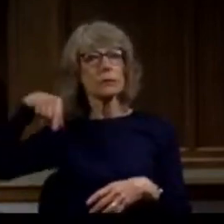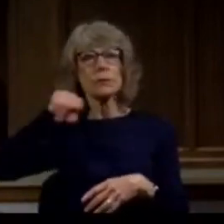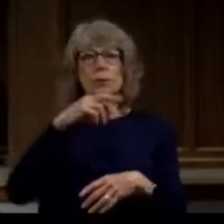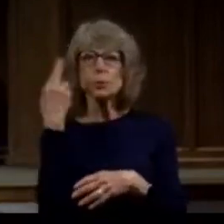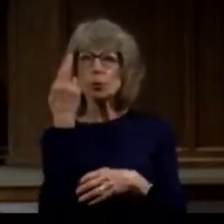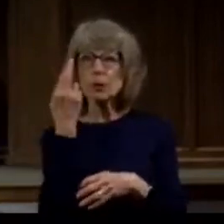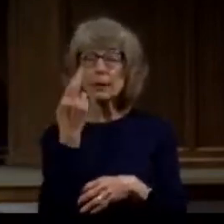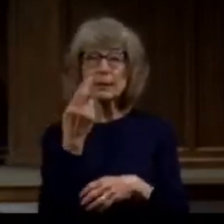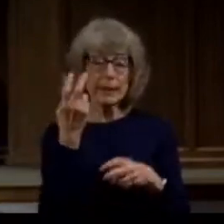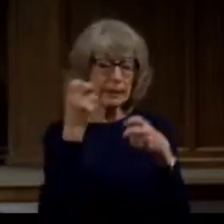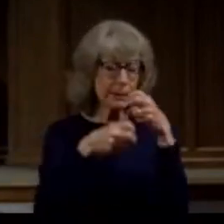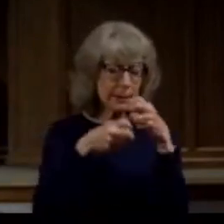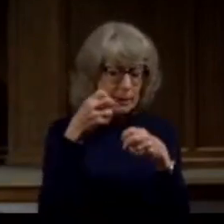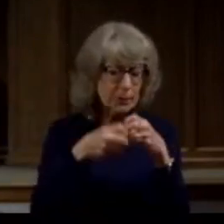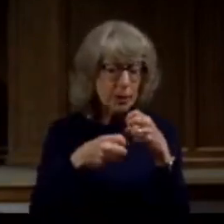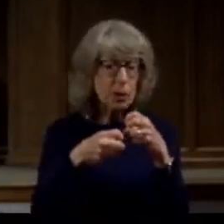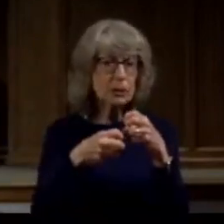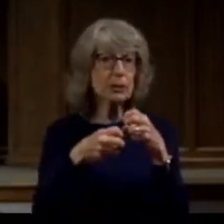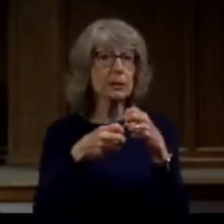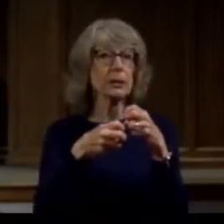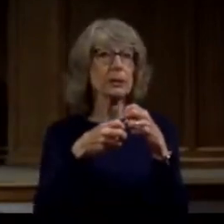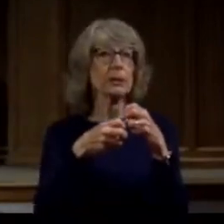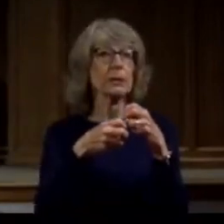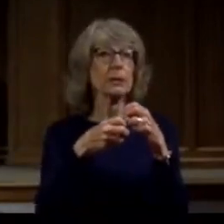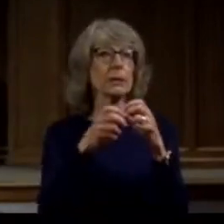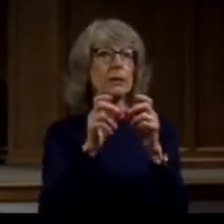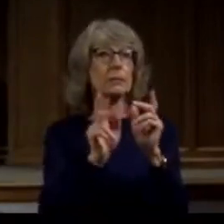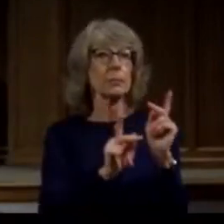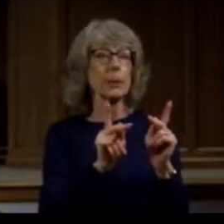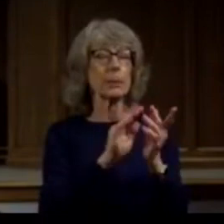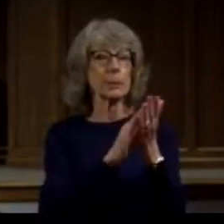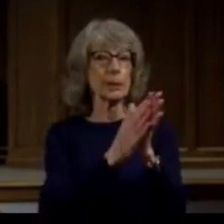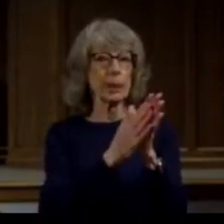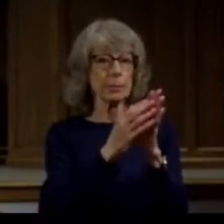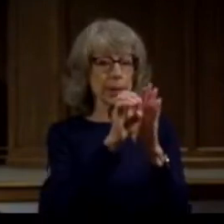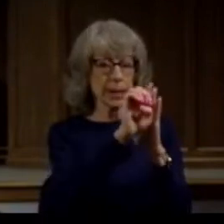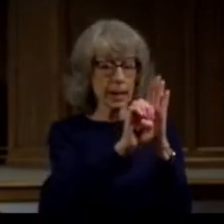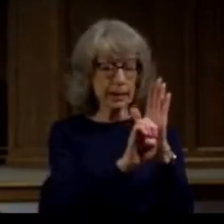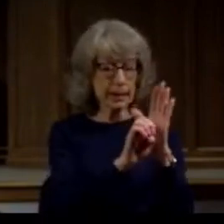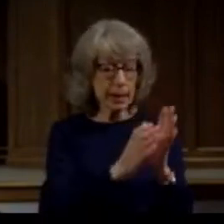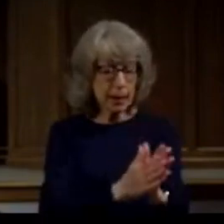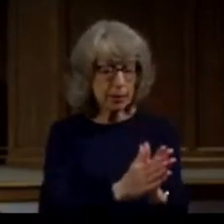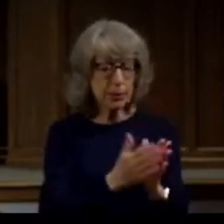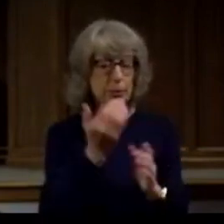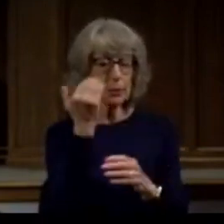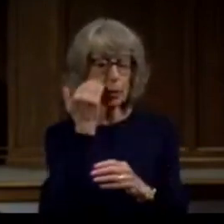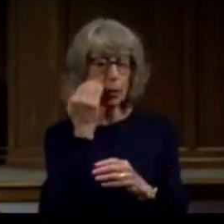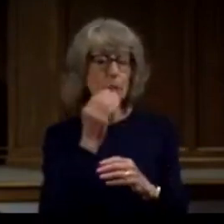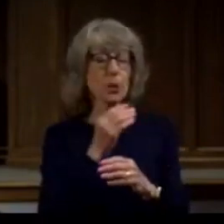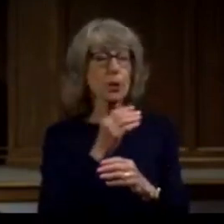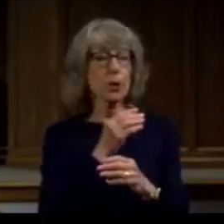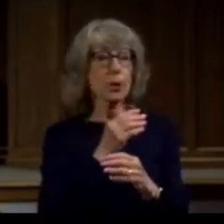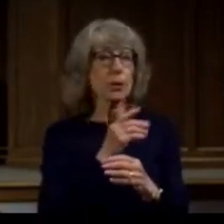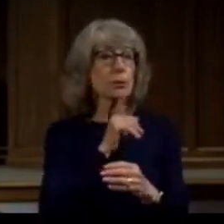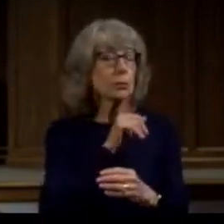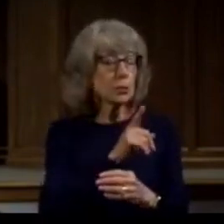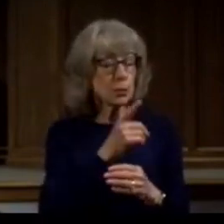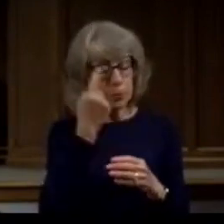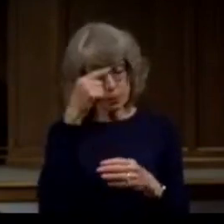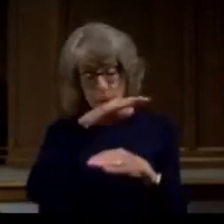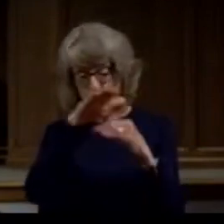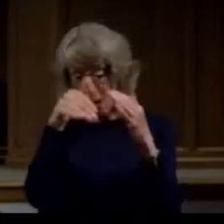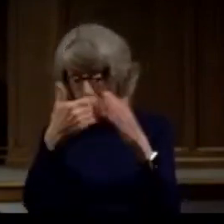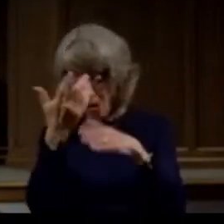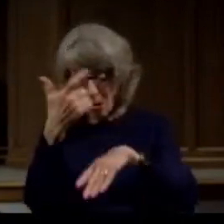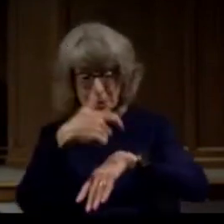how difficult it is to be an elder trying to navigate what the truth is for all time using the Bible today